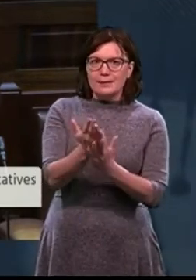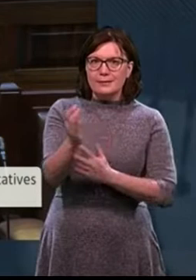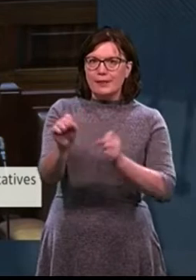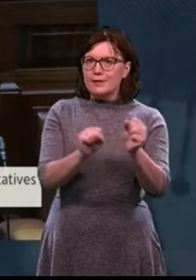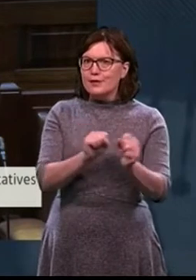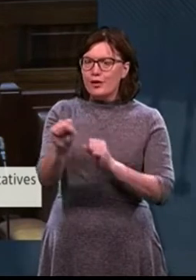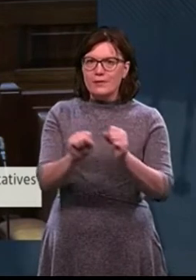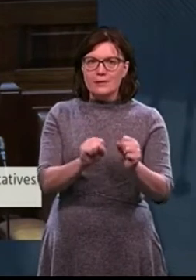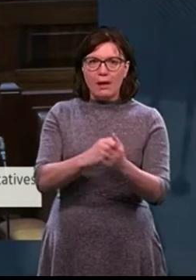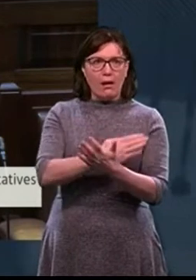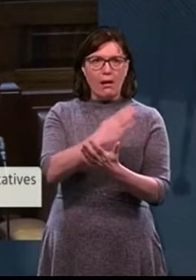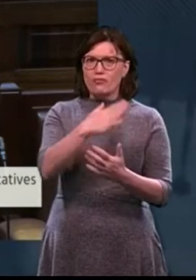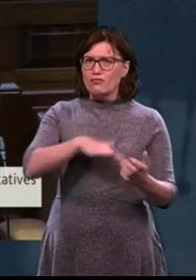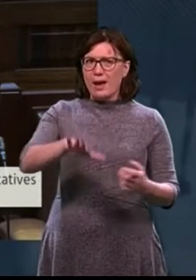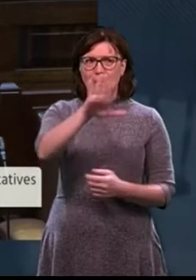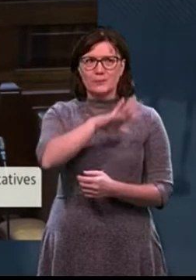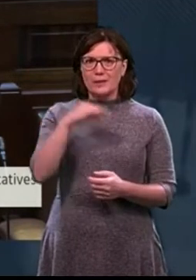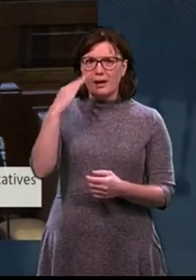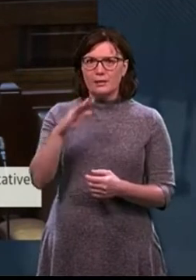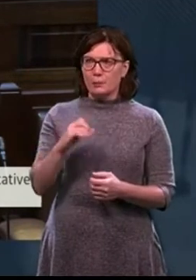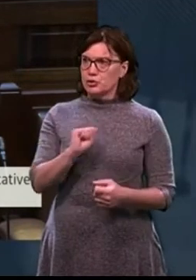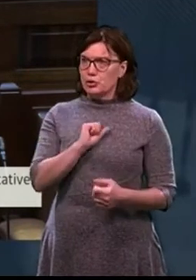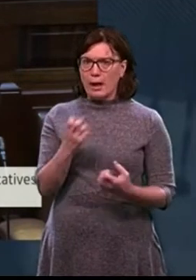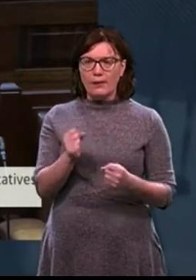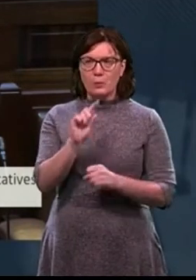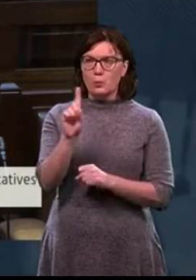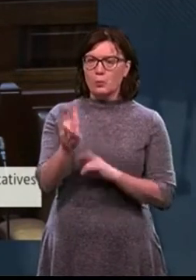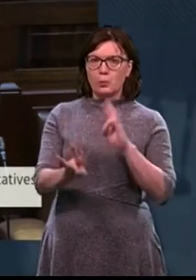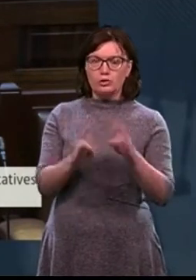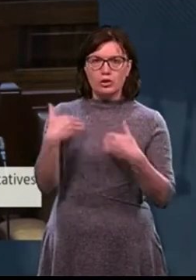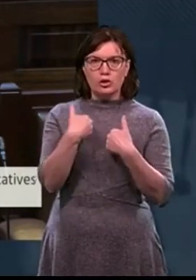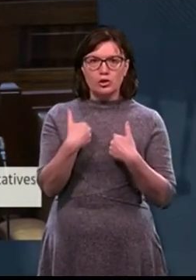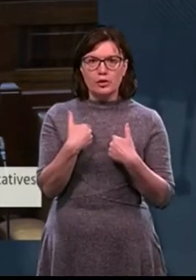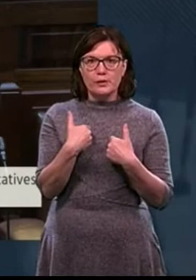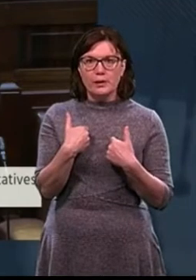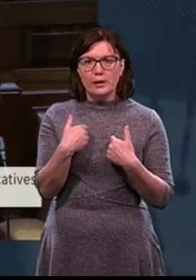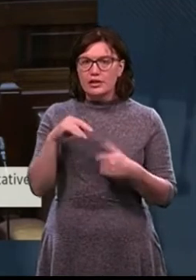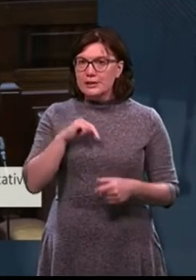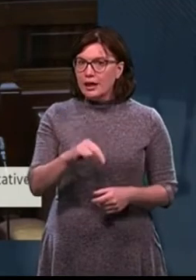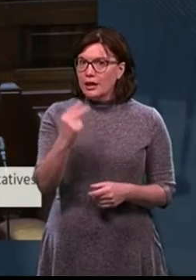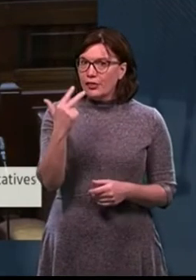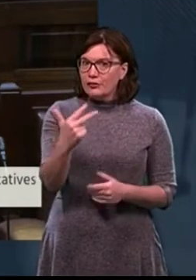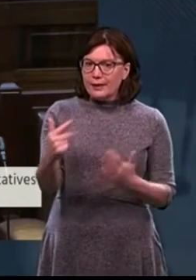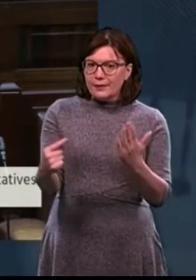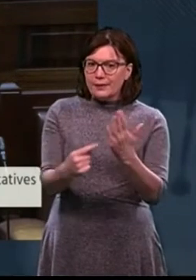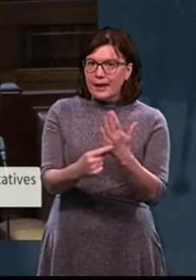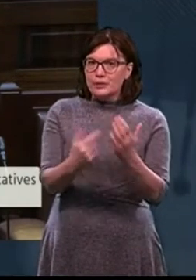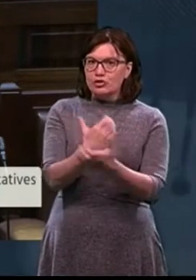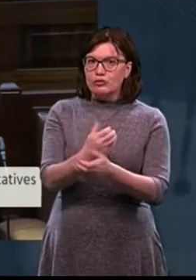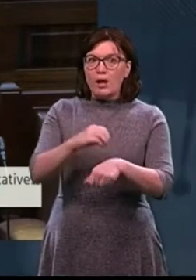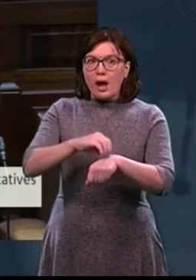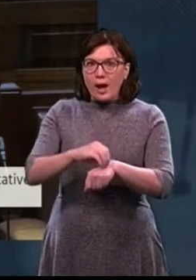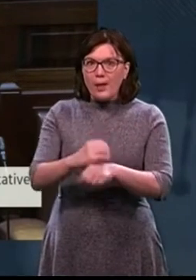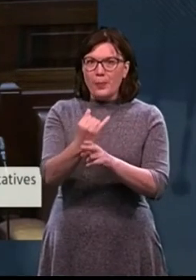have questions now to be answered. It should be noted that there are nearly 3,000 children on CAMS waiting